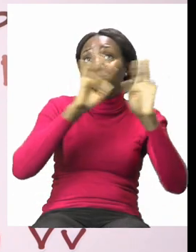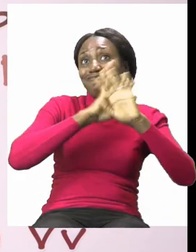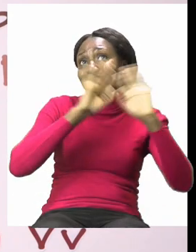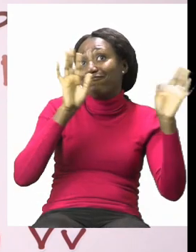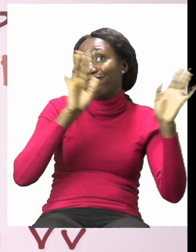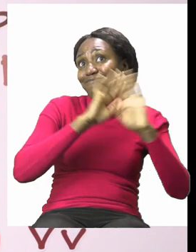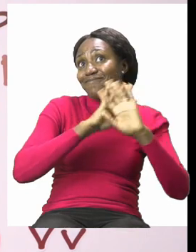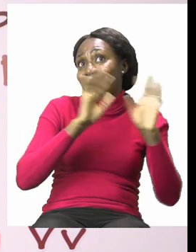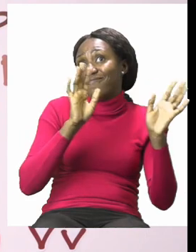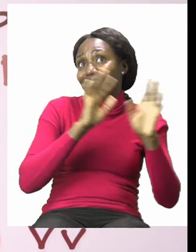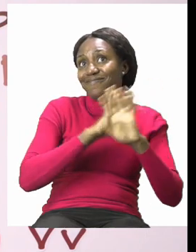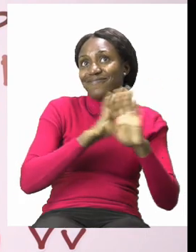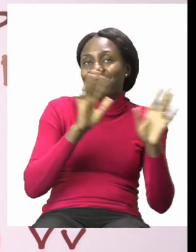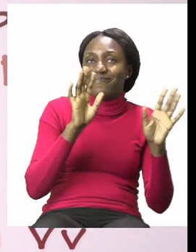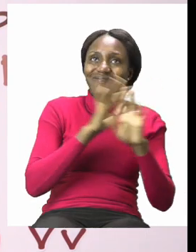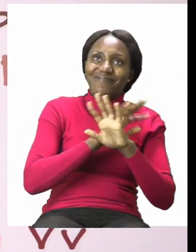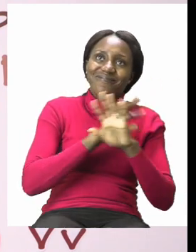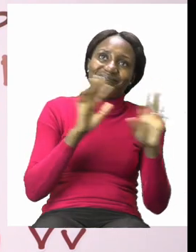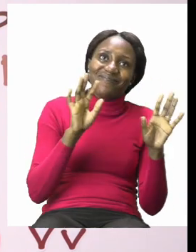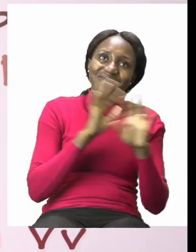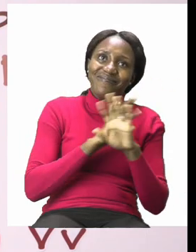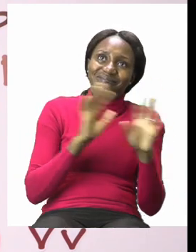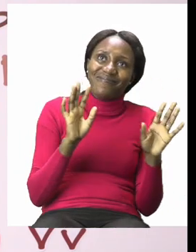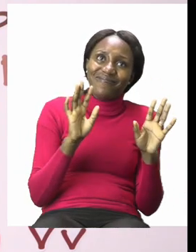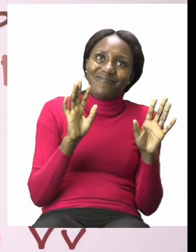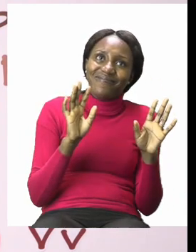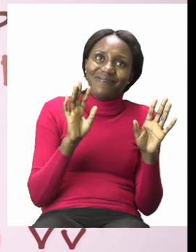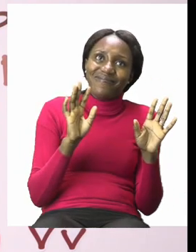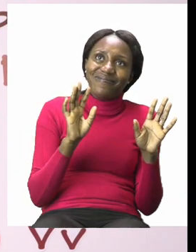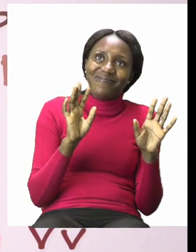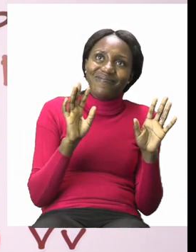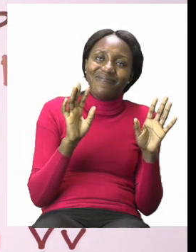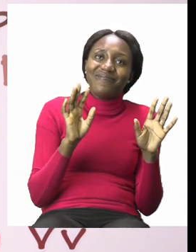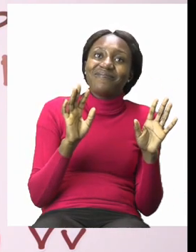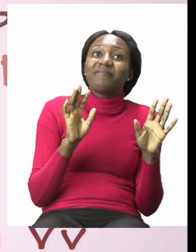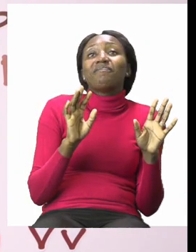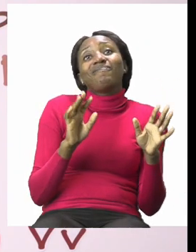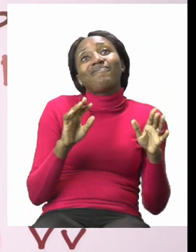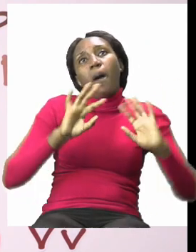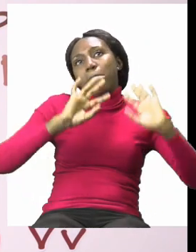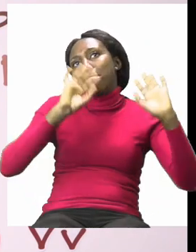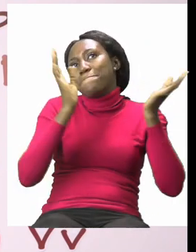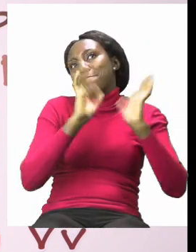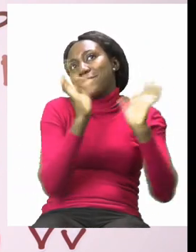it's time to say goodbye. Bye!